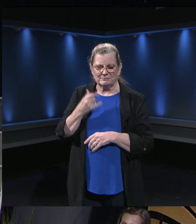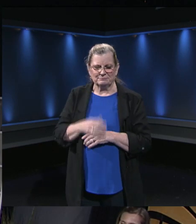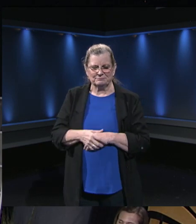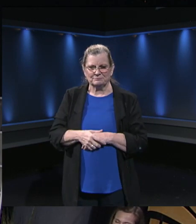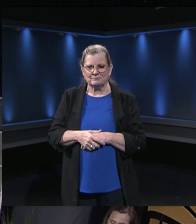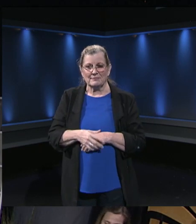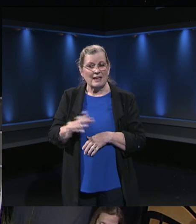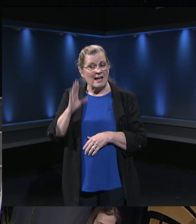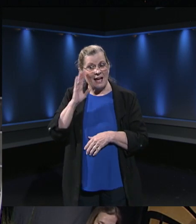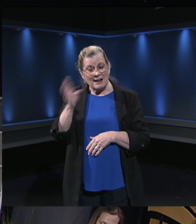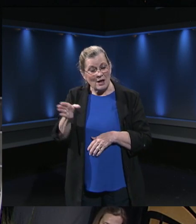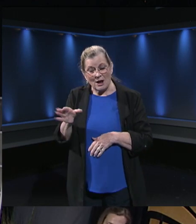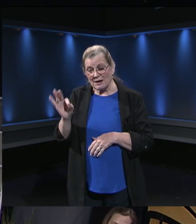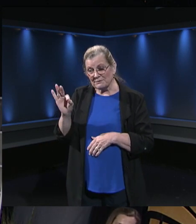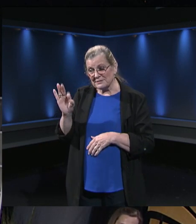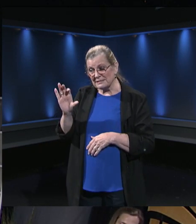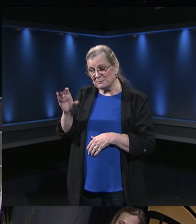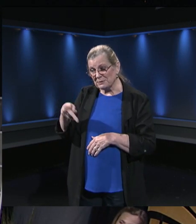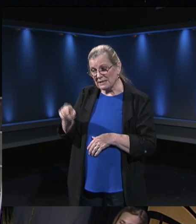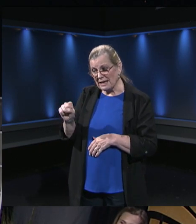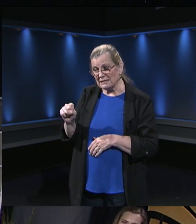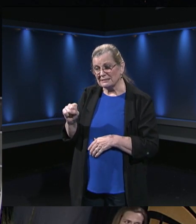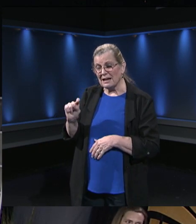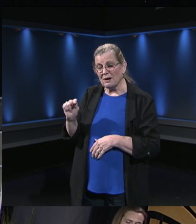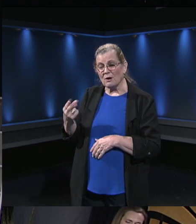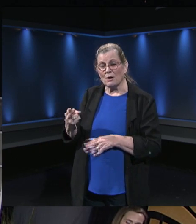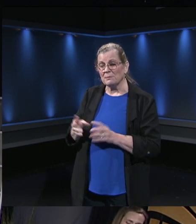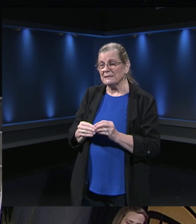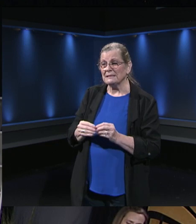Caller, welcome to the community town hall. I'm Dr. Brabrand.